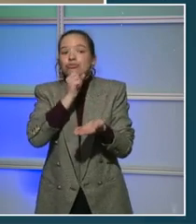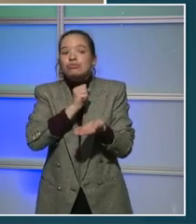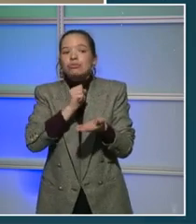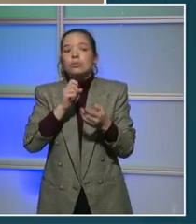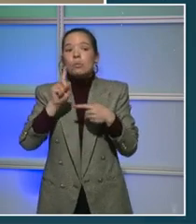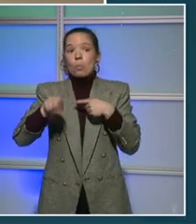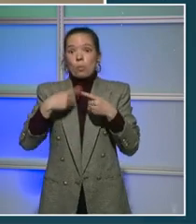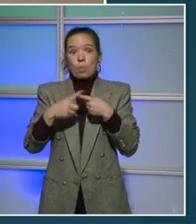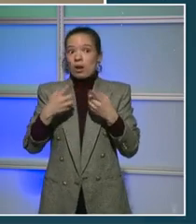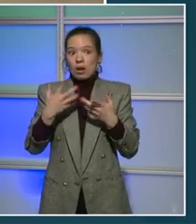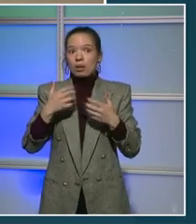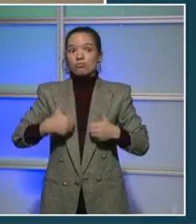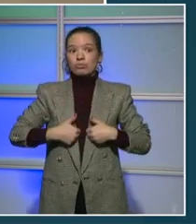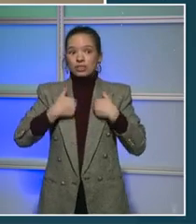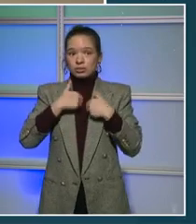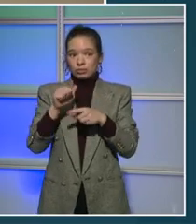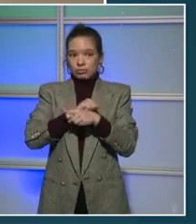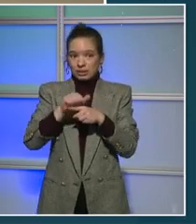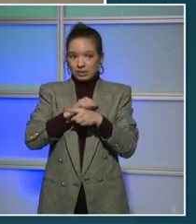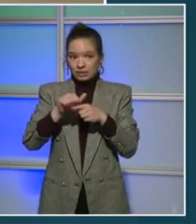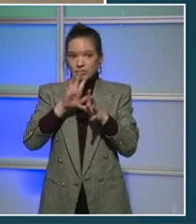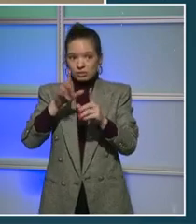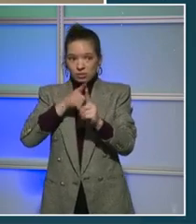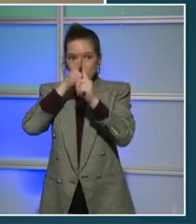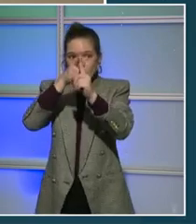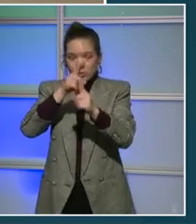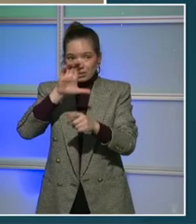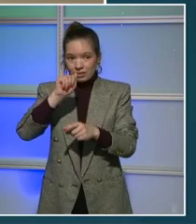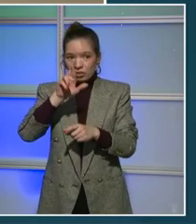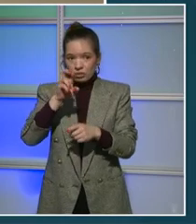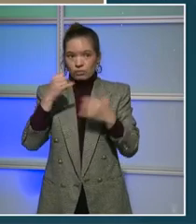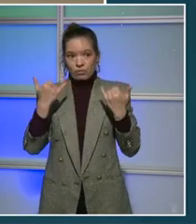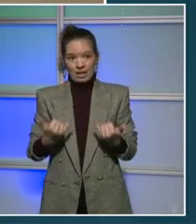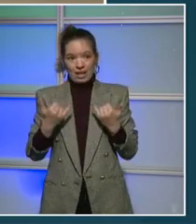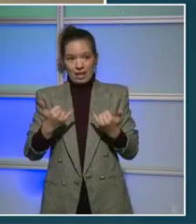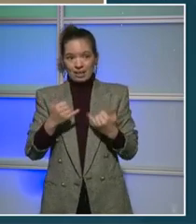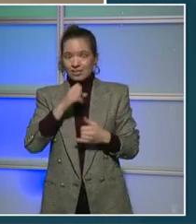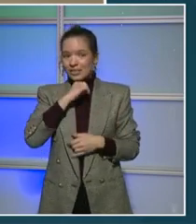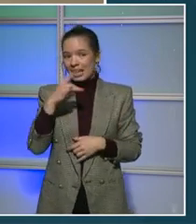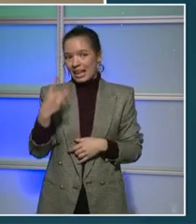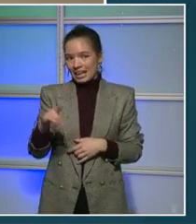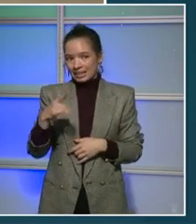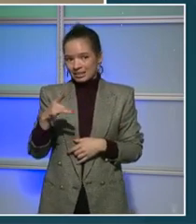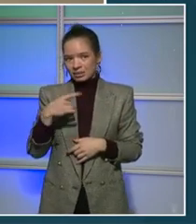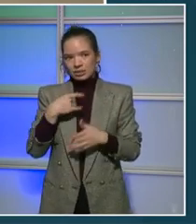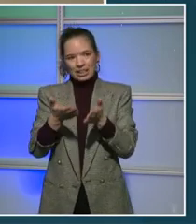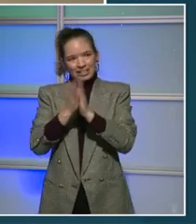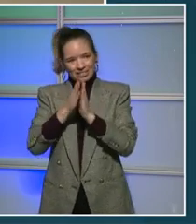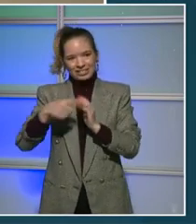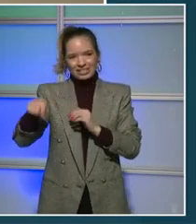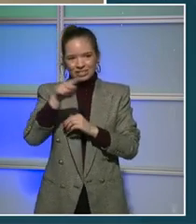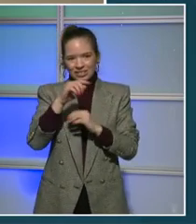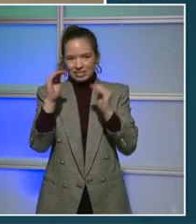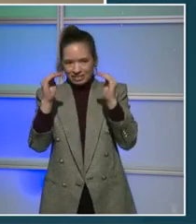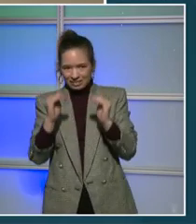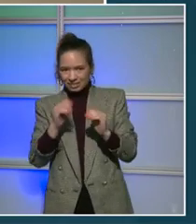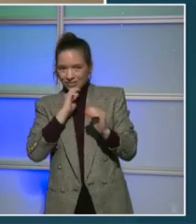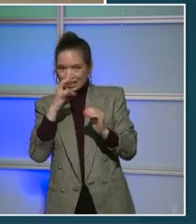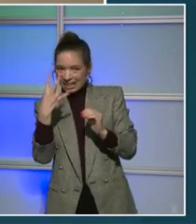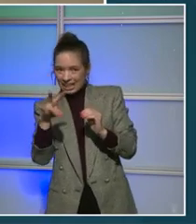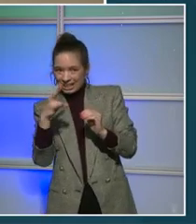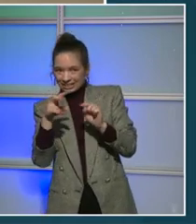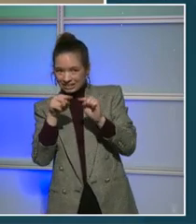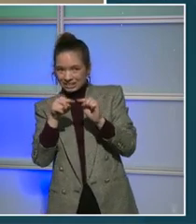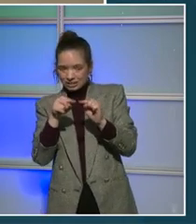become direct care staff. Right now, the age is 18, and we're asking for it to be lower to 17. So students who are in high